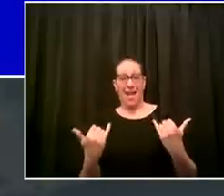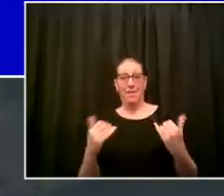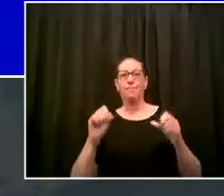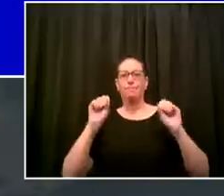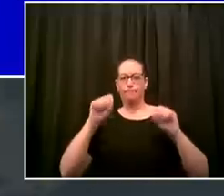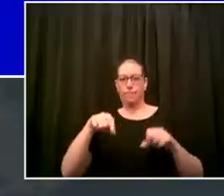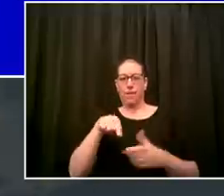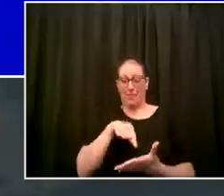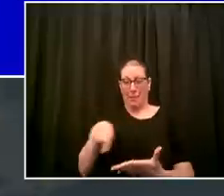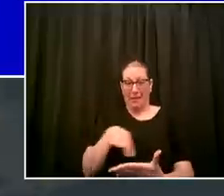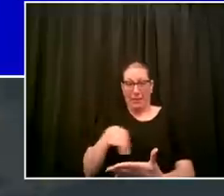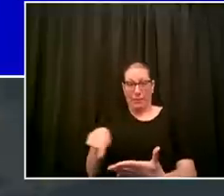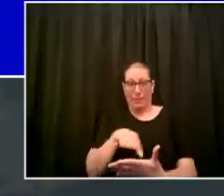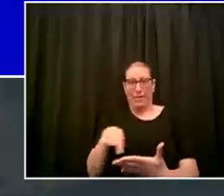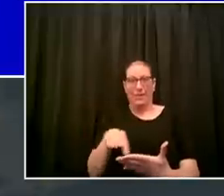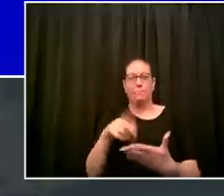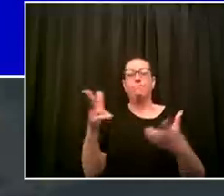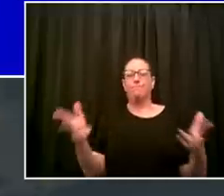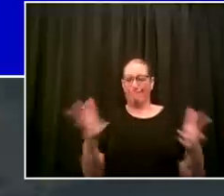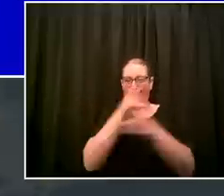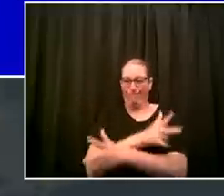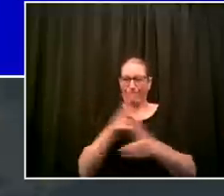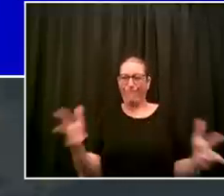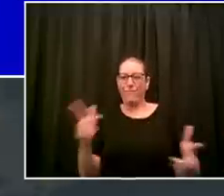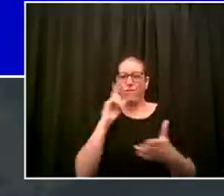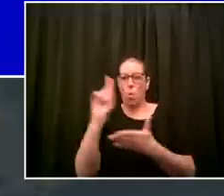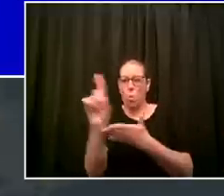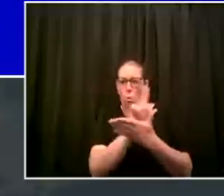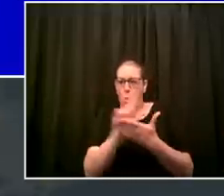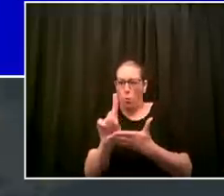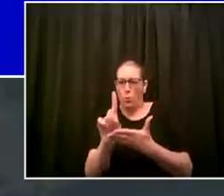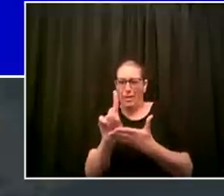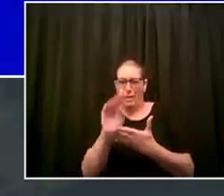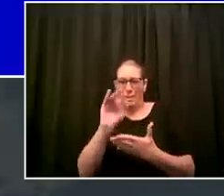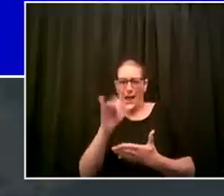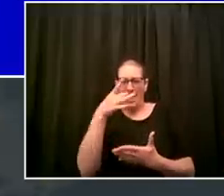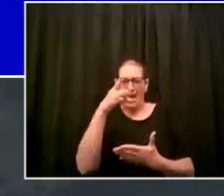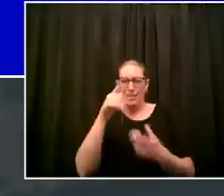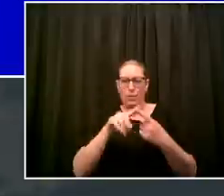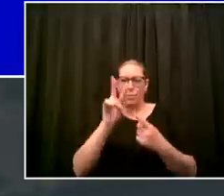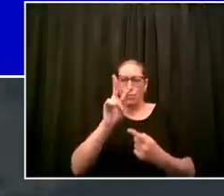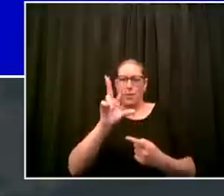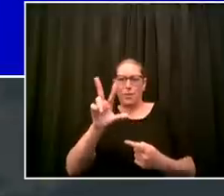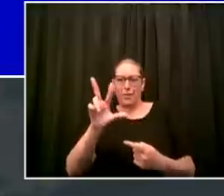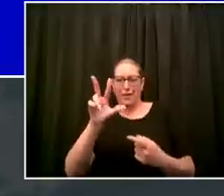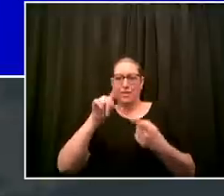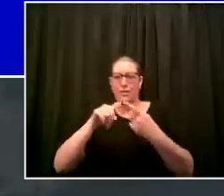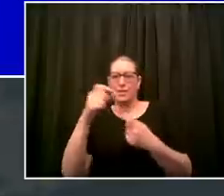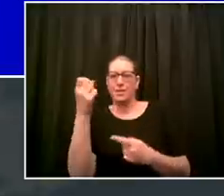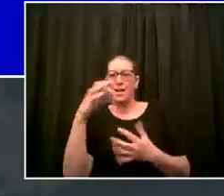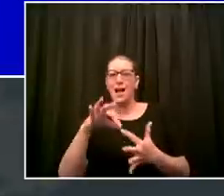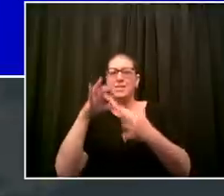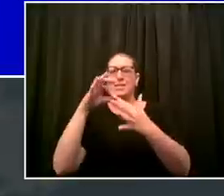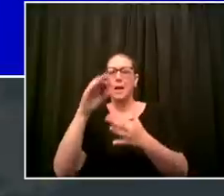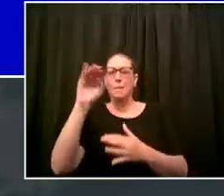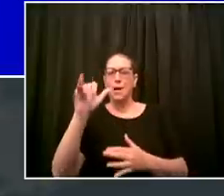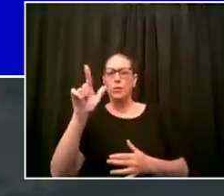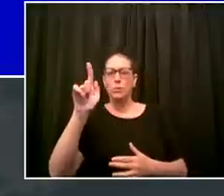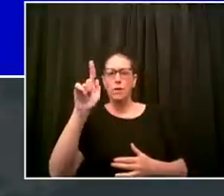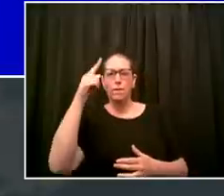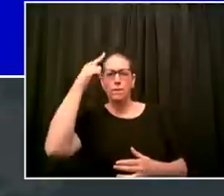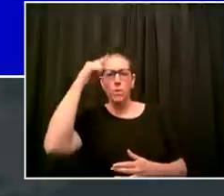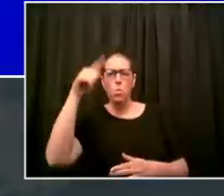from today through saturday may 23rd there is an exception this week where it's suspended on thursday for ascension day